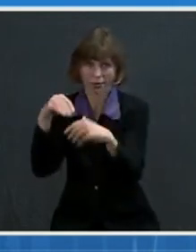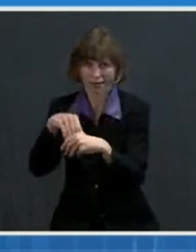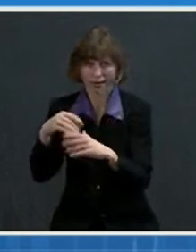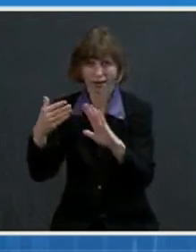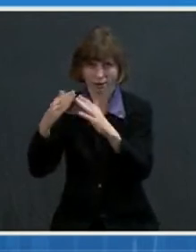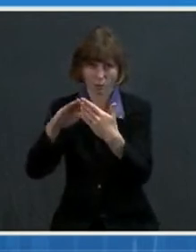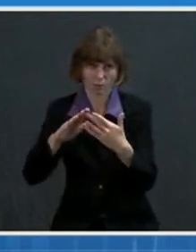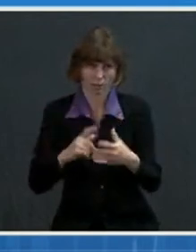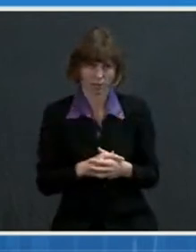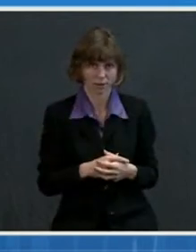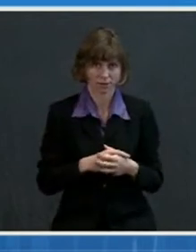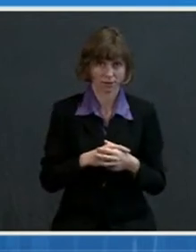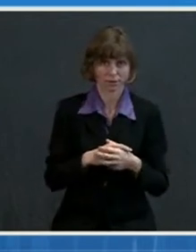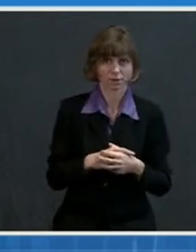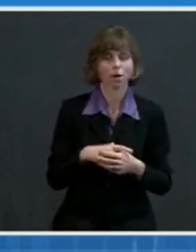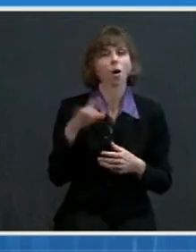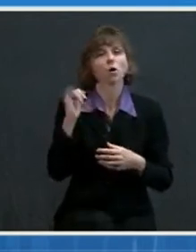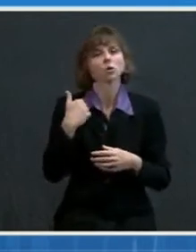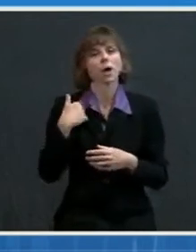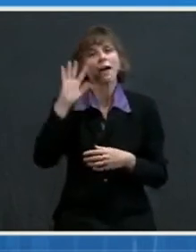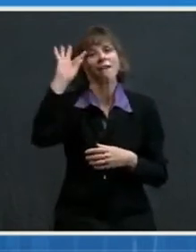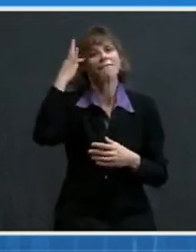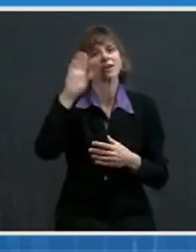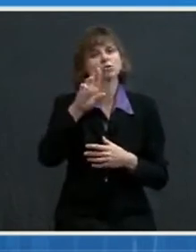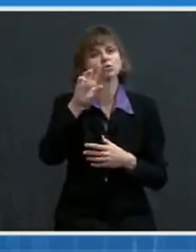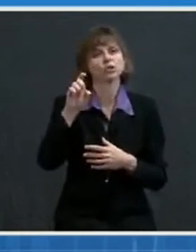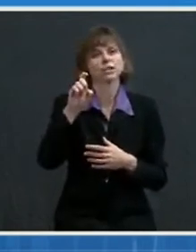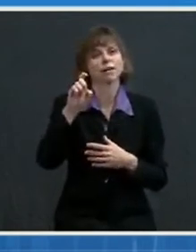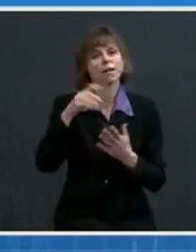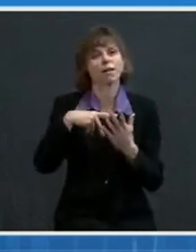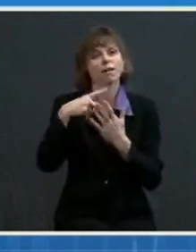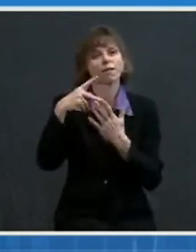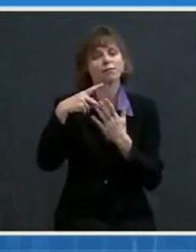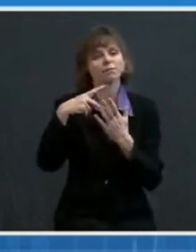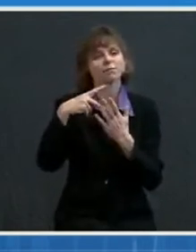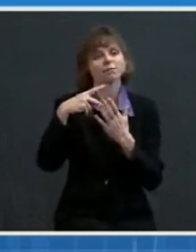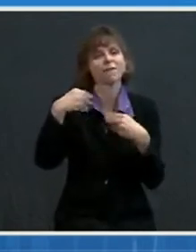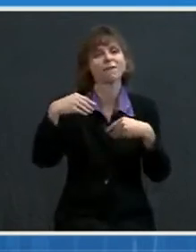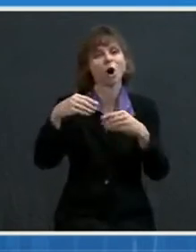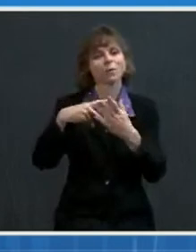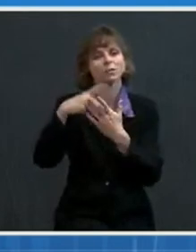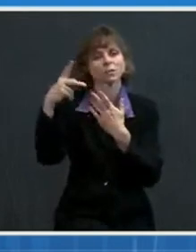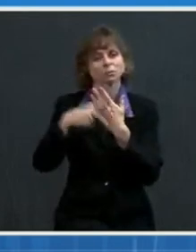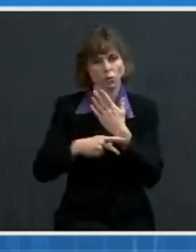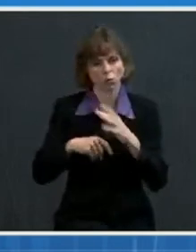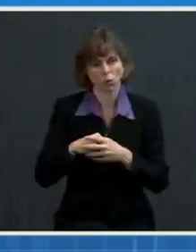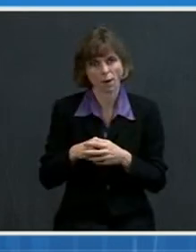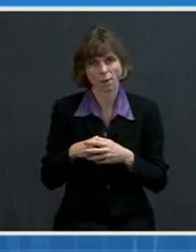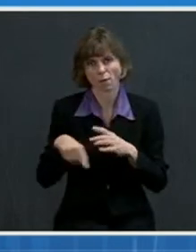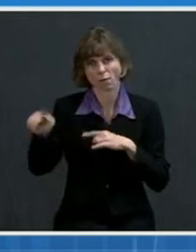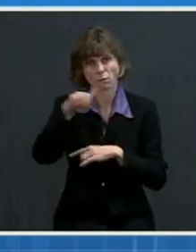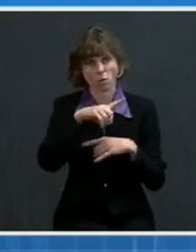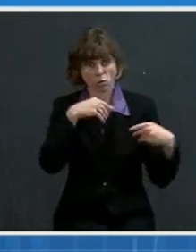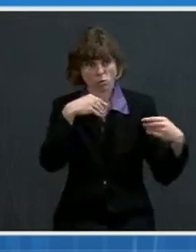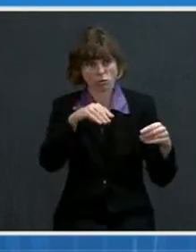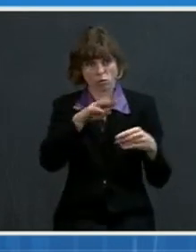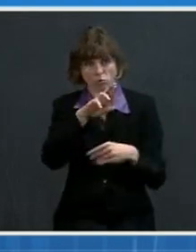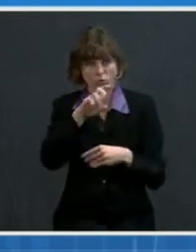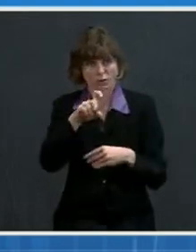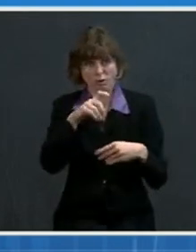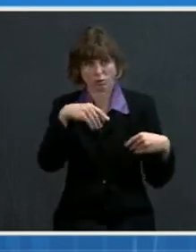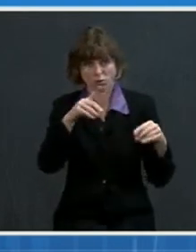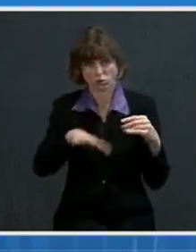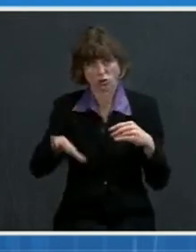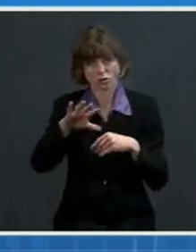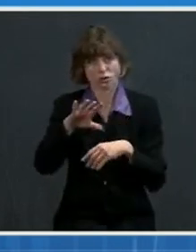we have our federal retail pharmacy program. And this program features chain and independent pharmacies across the country. And as of last week, we're administering 2